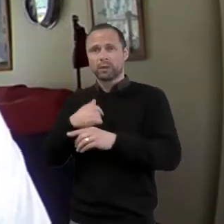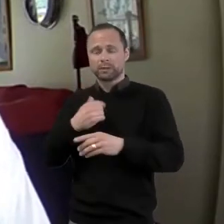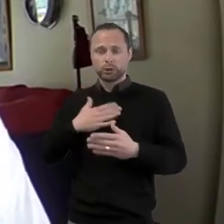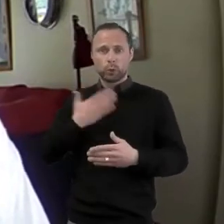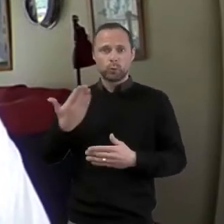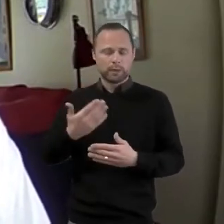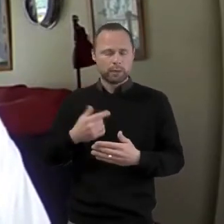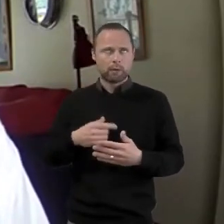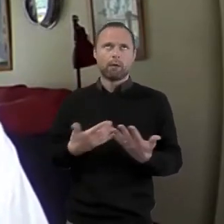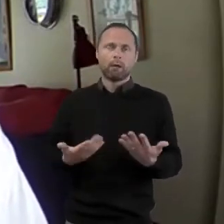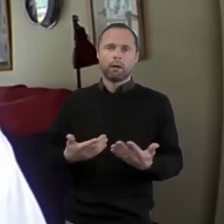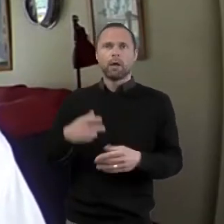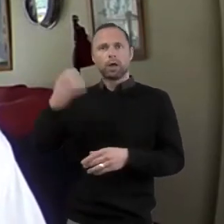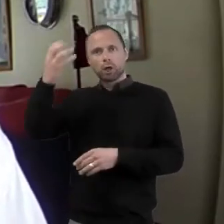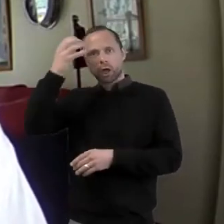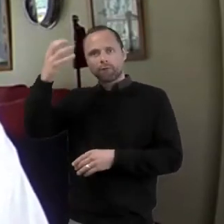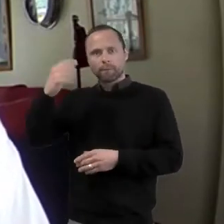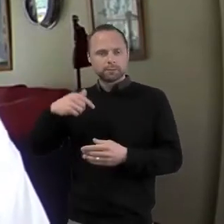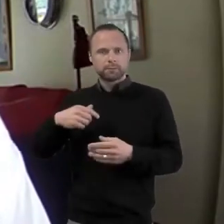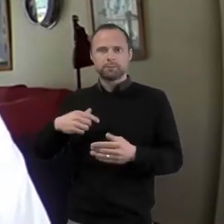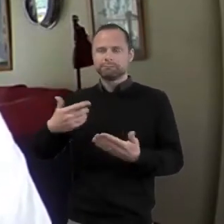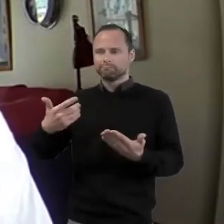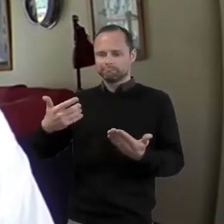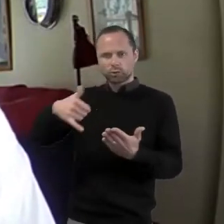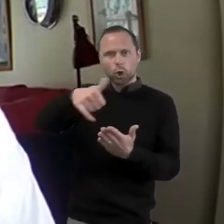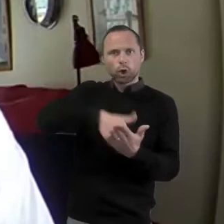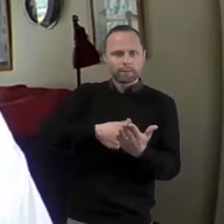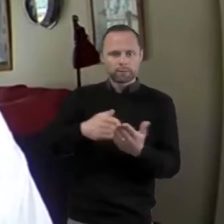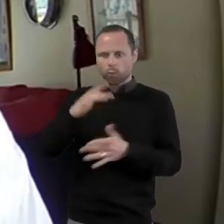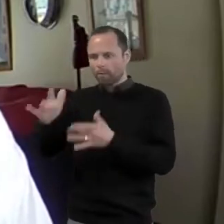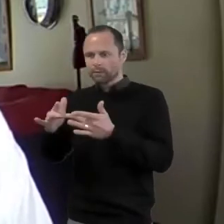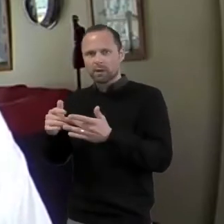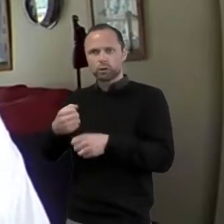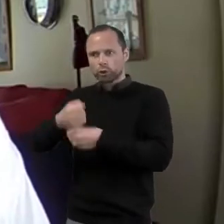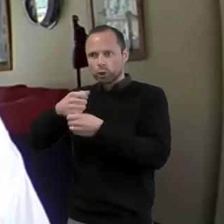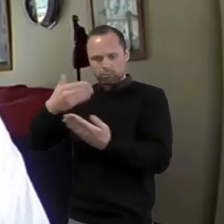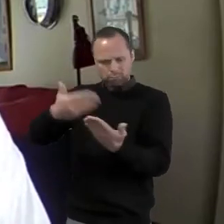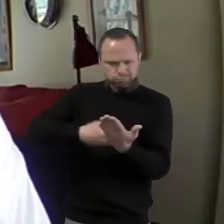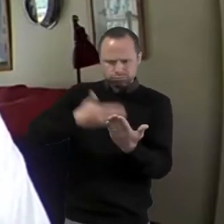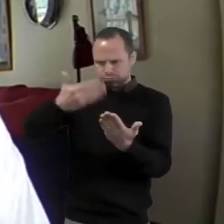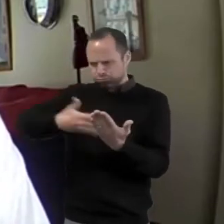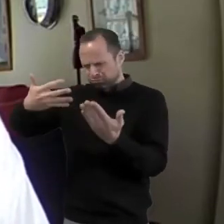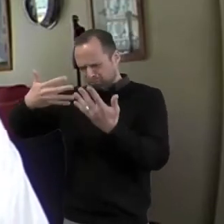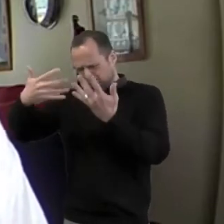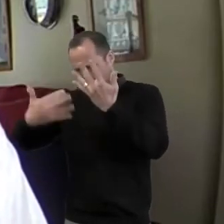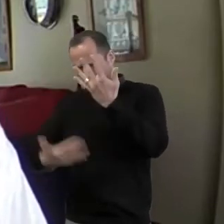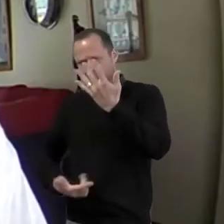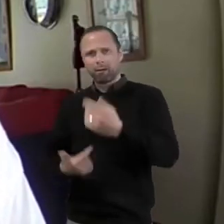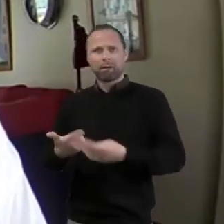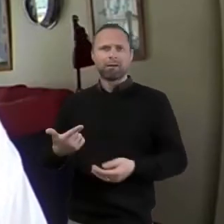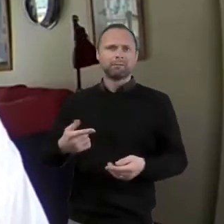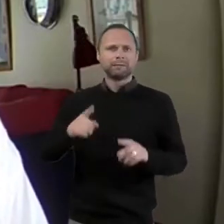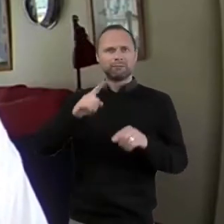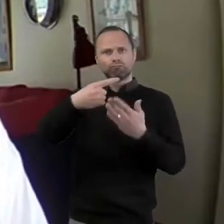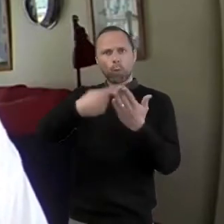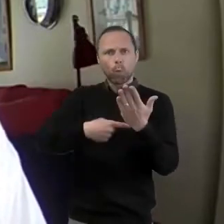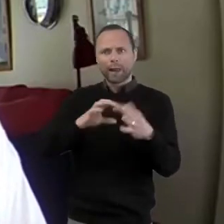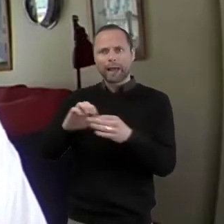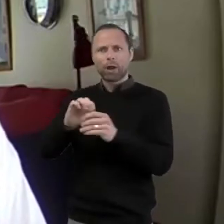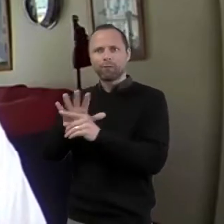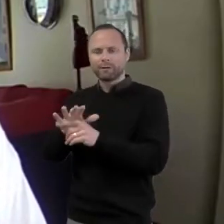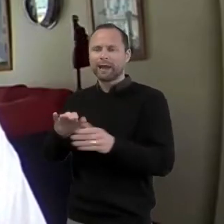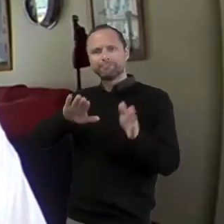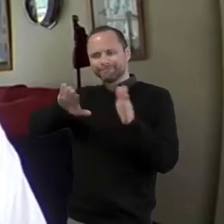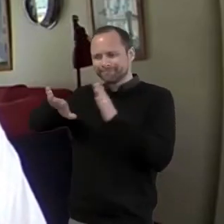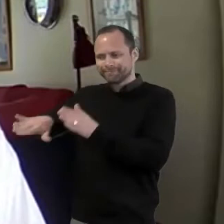advice documents on the Baptist Together website, what do we take with us from this time? And how do